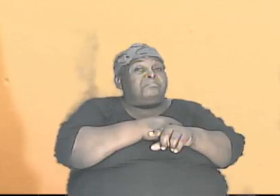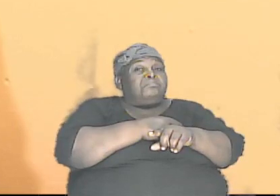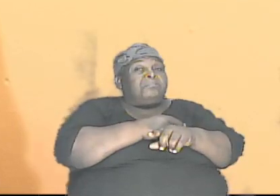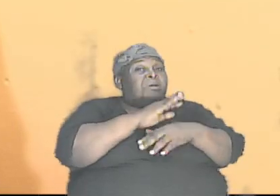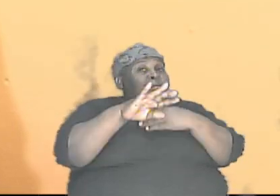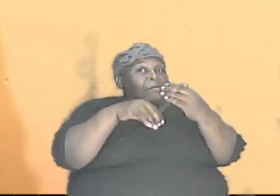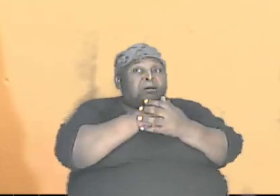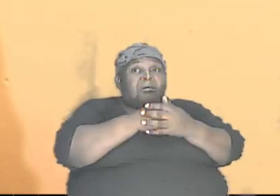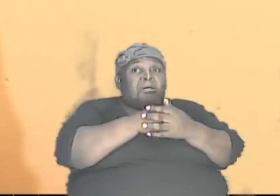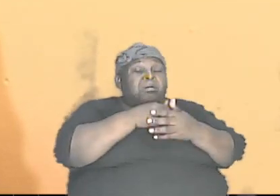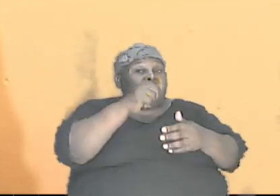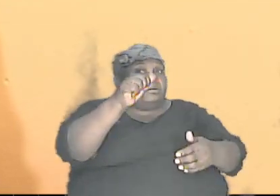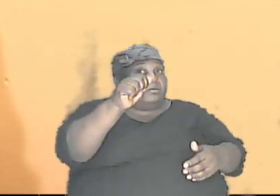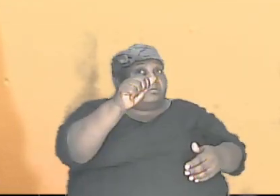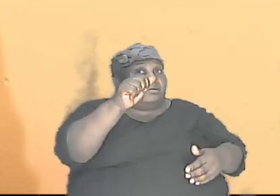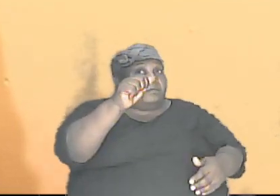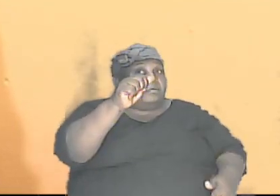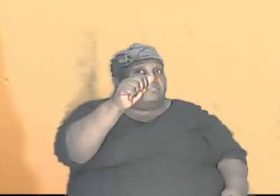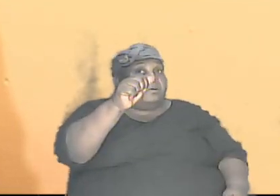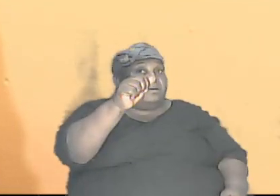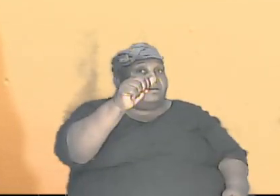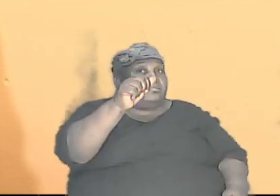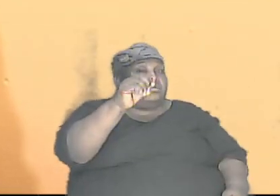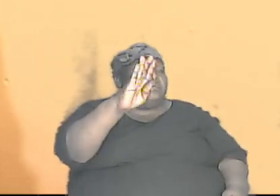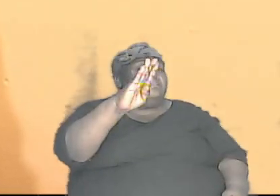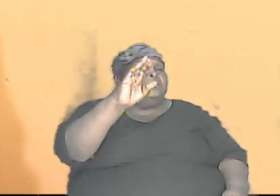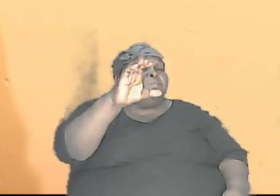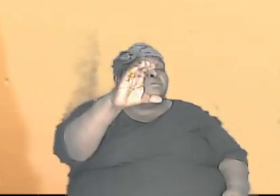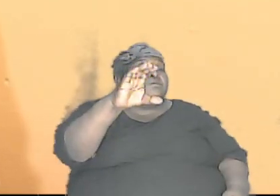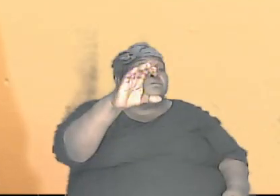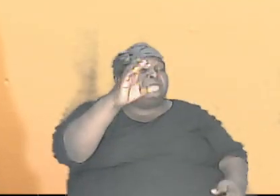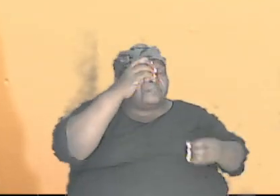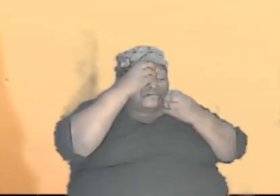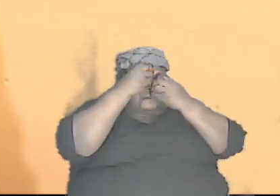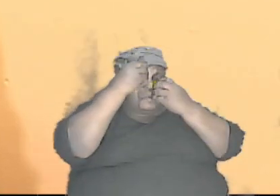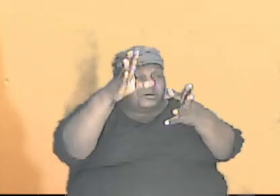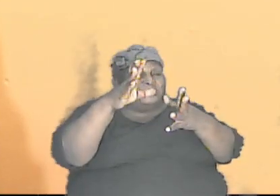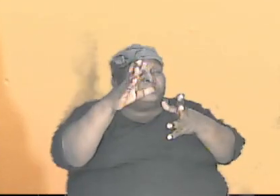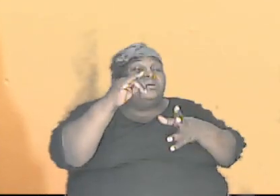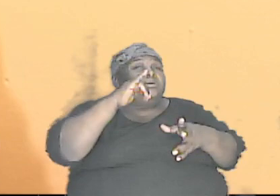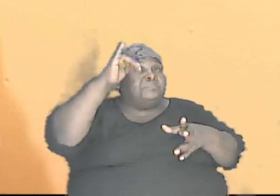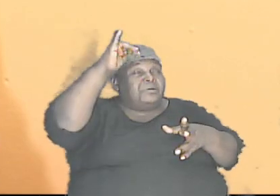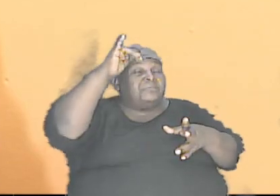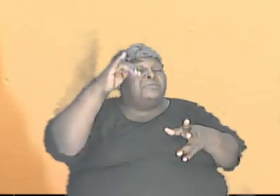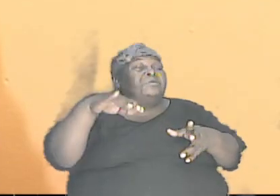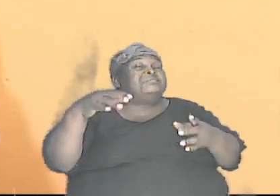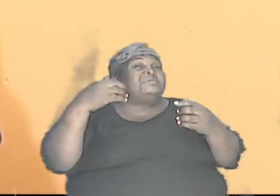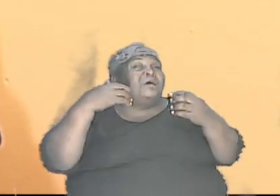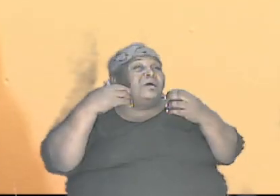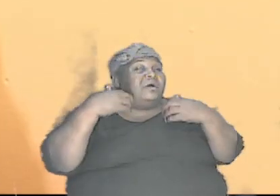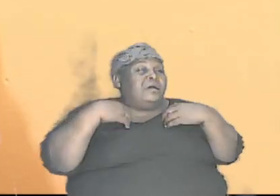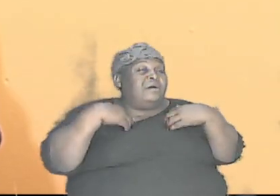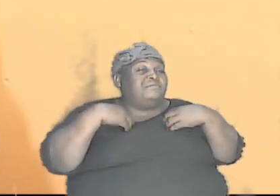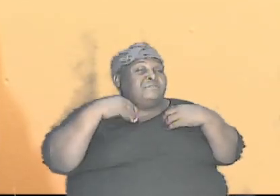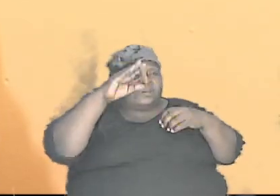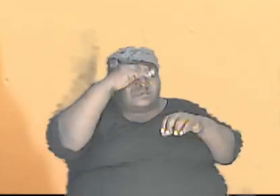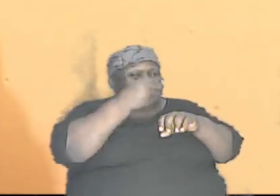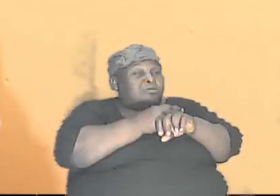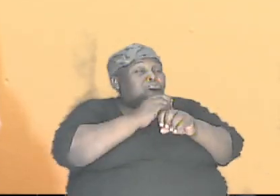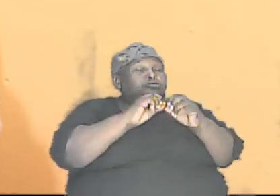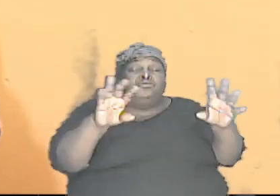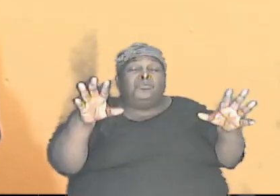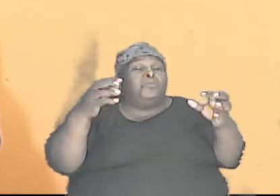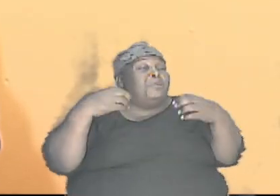So some information that the parents had, he doesn't have because he has no capital A genes,